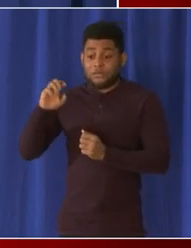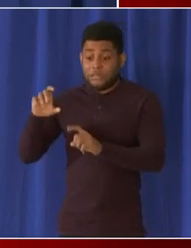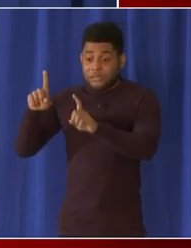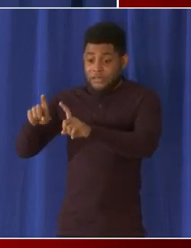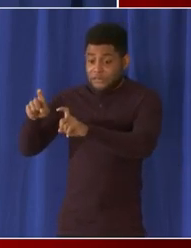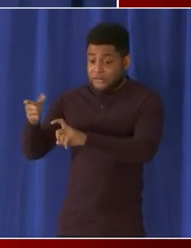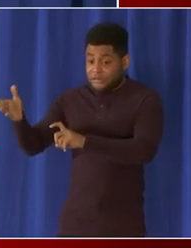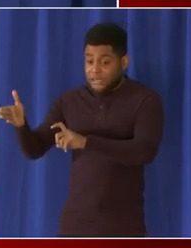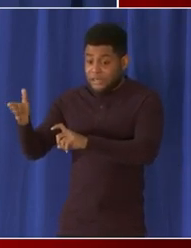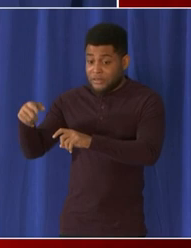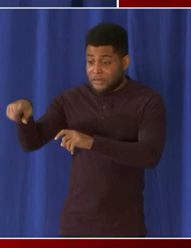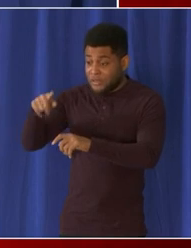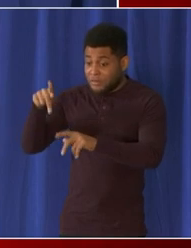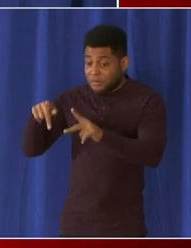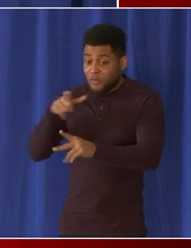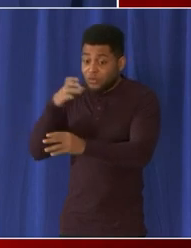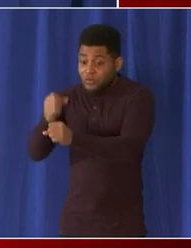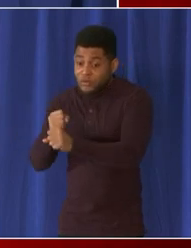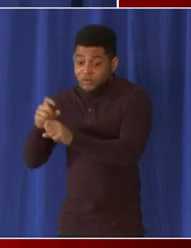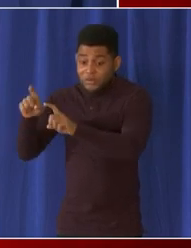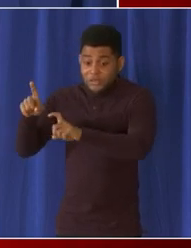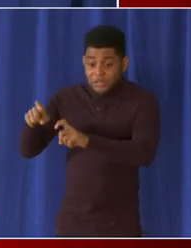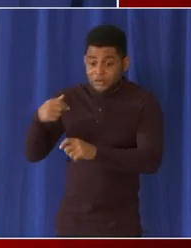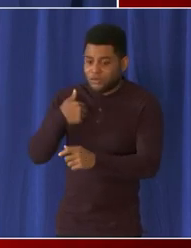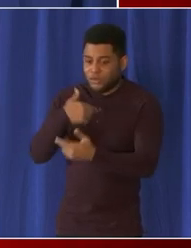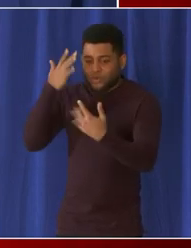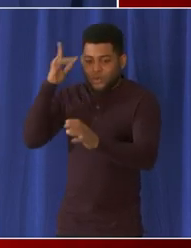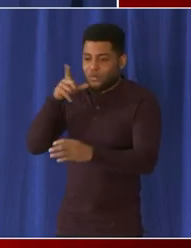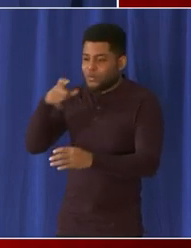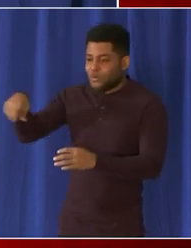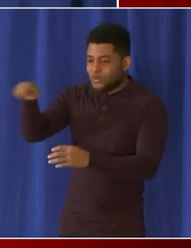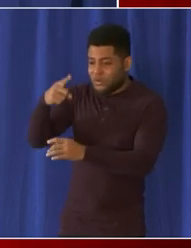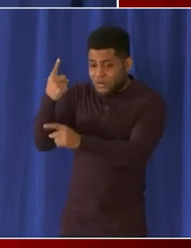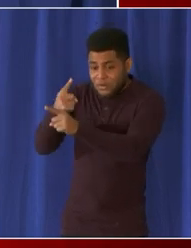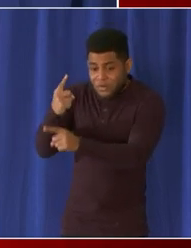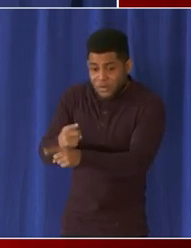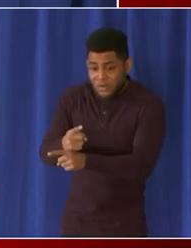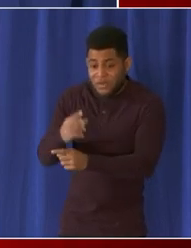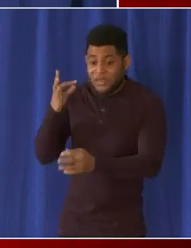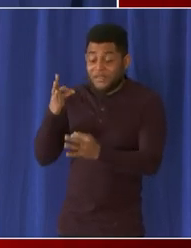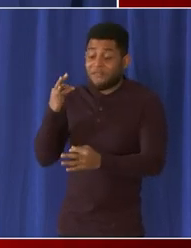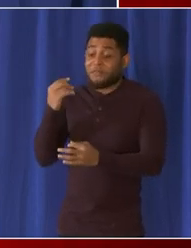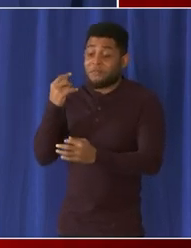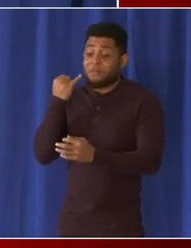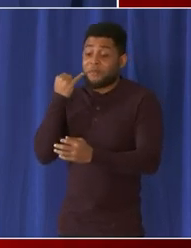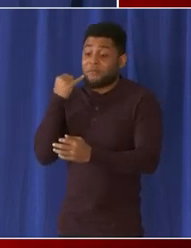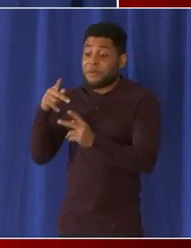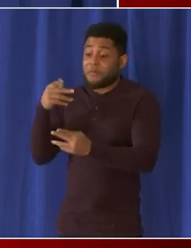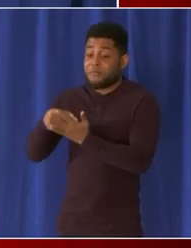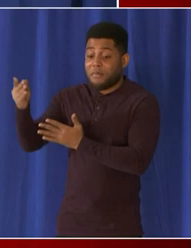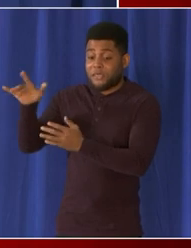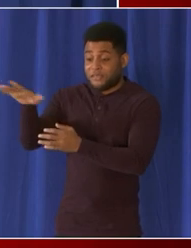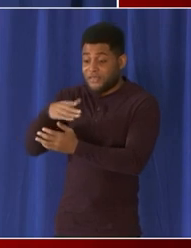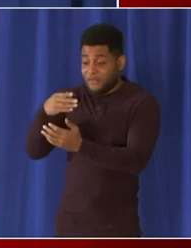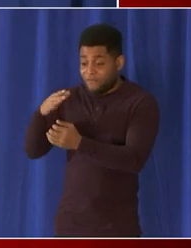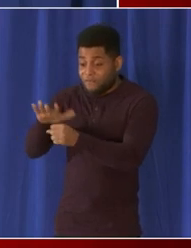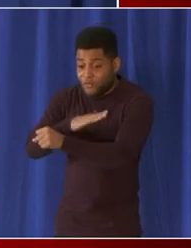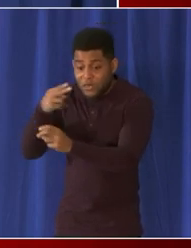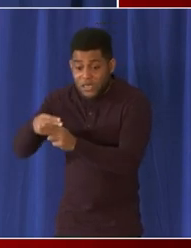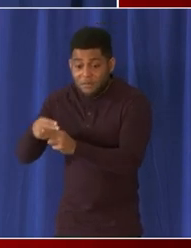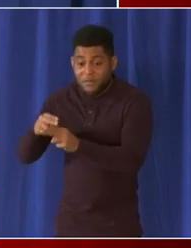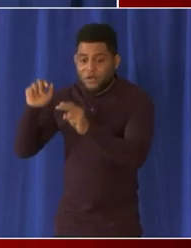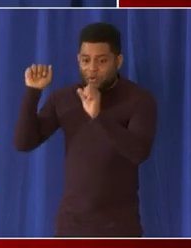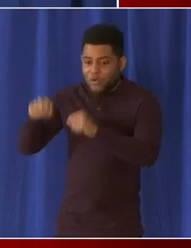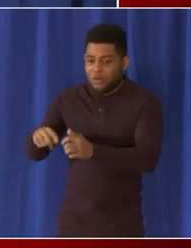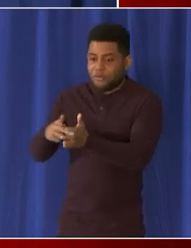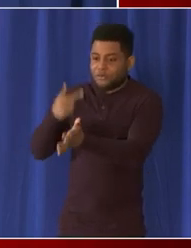data uh we don't know uh if individuals have submitted that you know using their full name we have a higher degree of confidence in